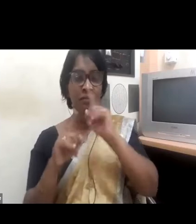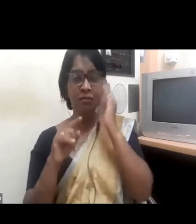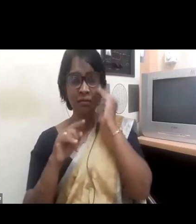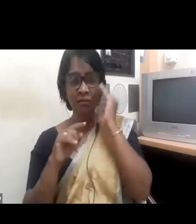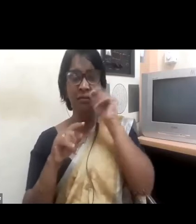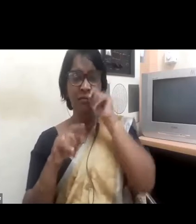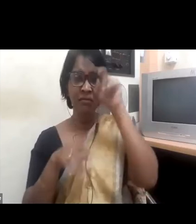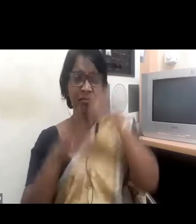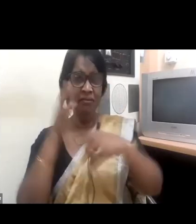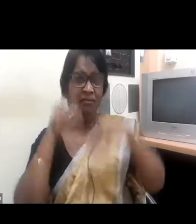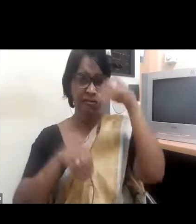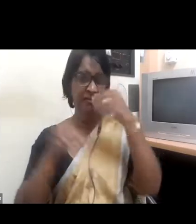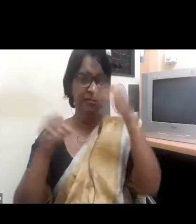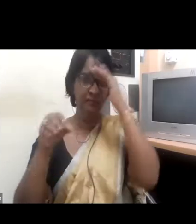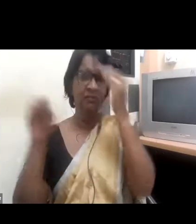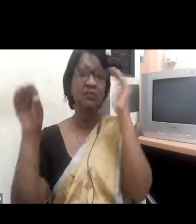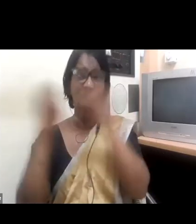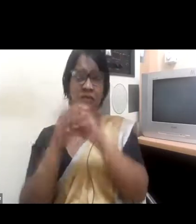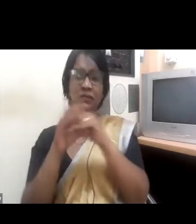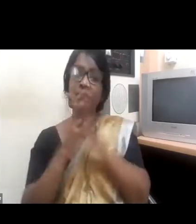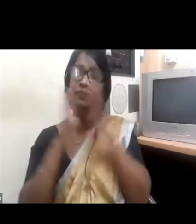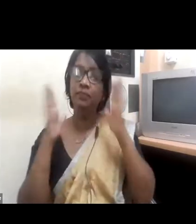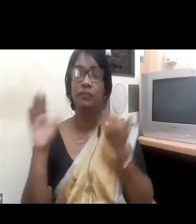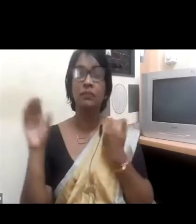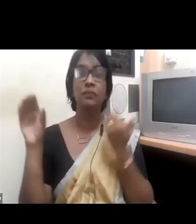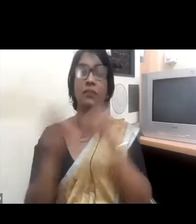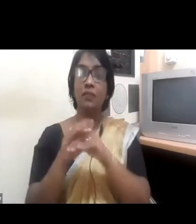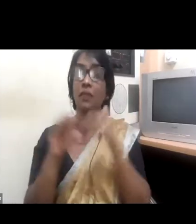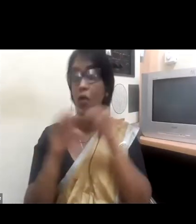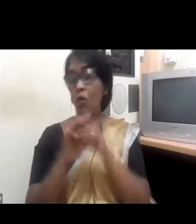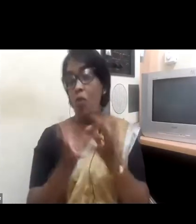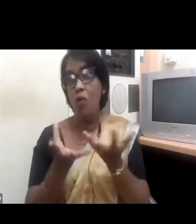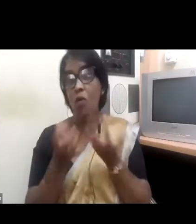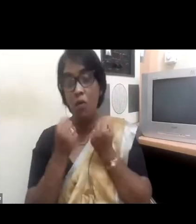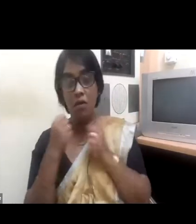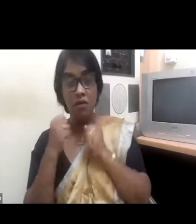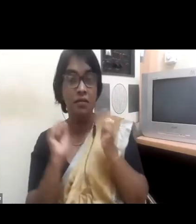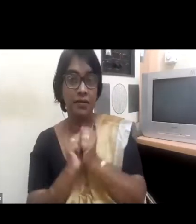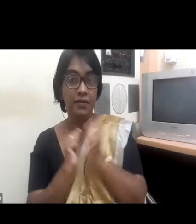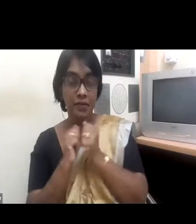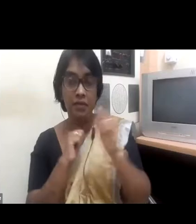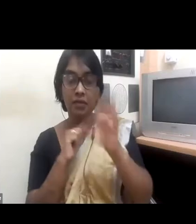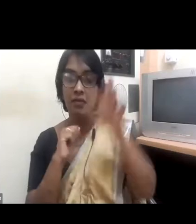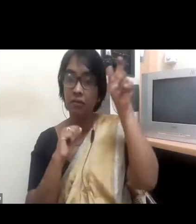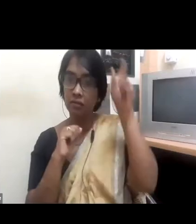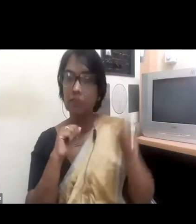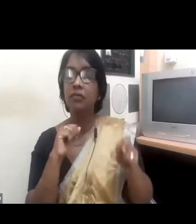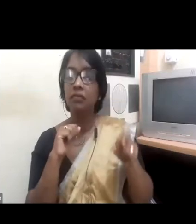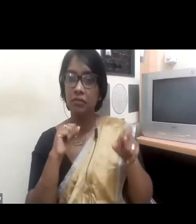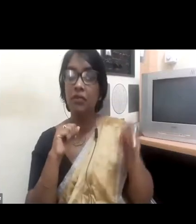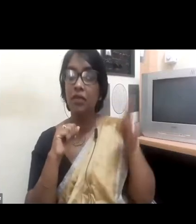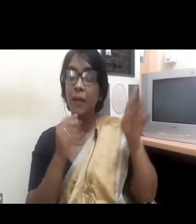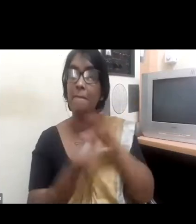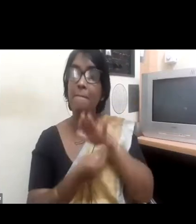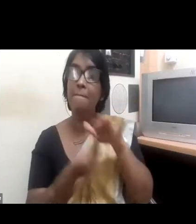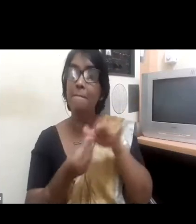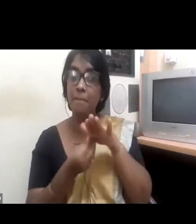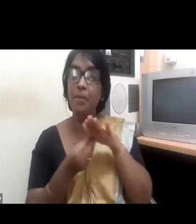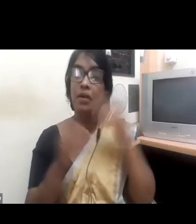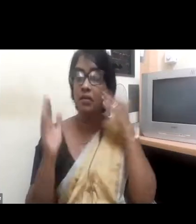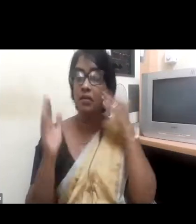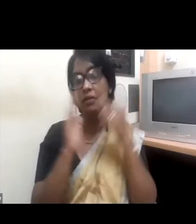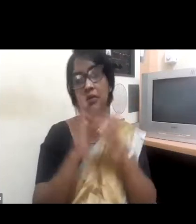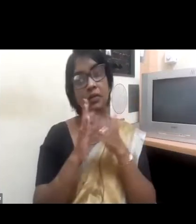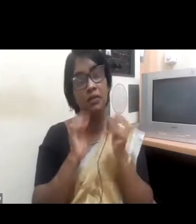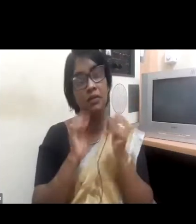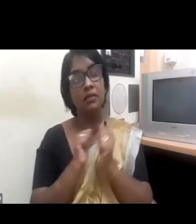at women who have engaged in major social and environmental organizations, done philanthropy work, managed home